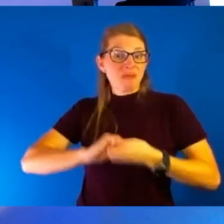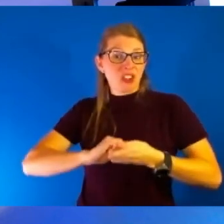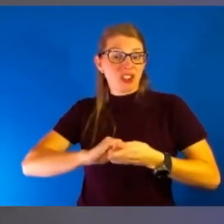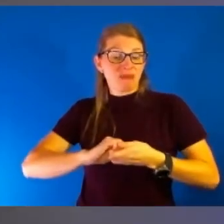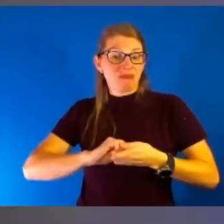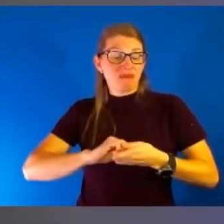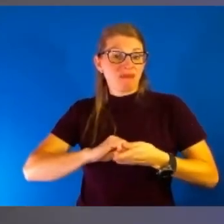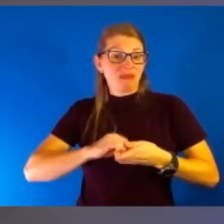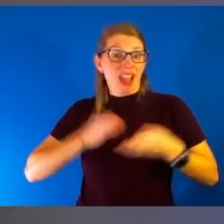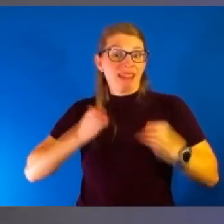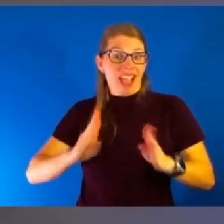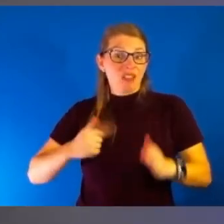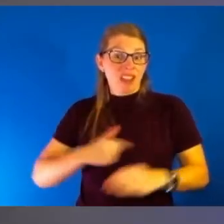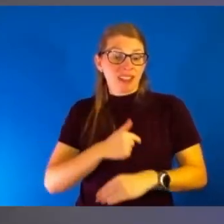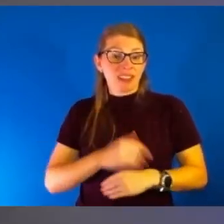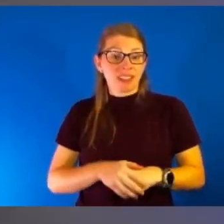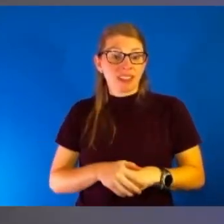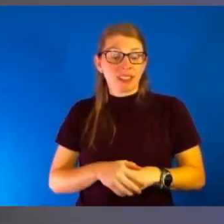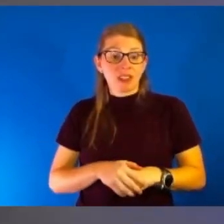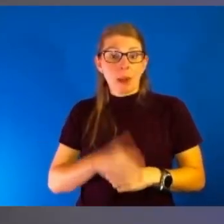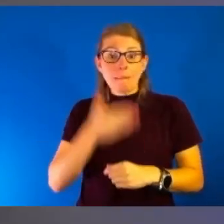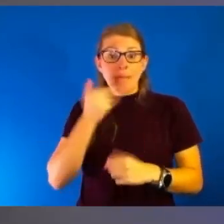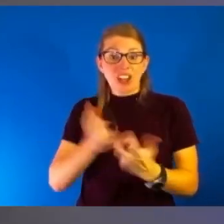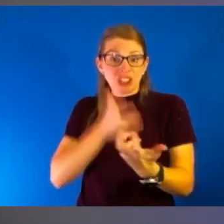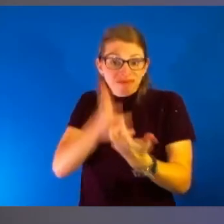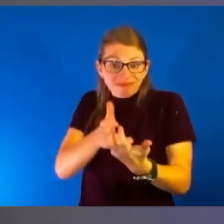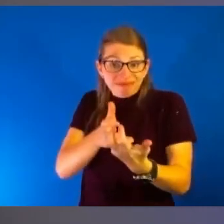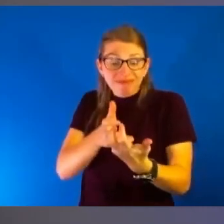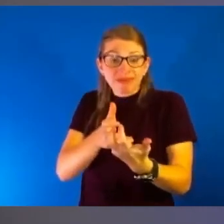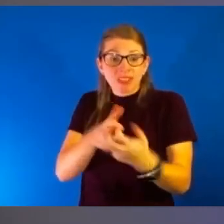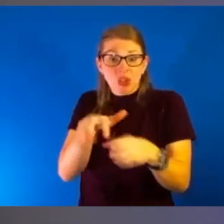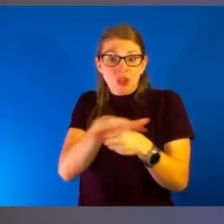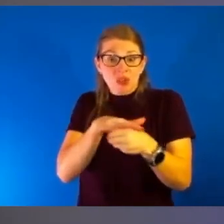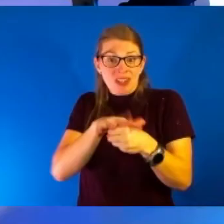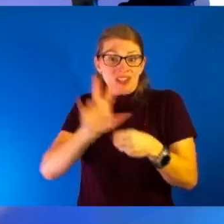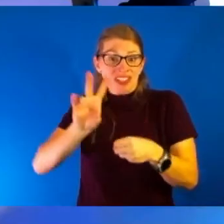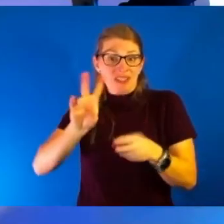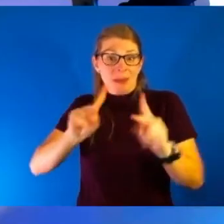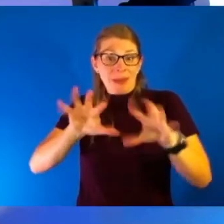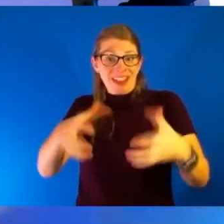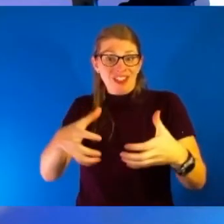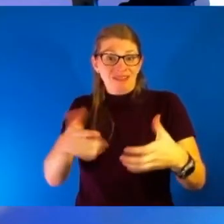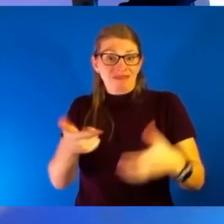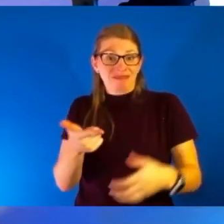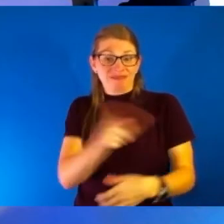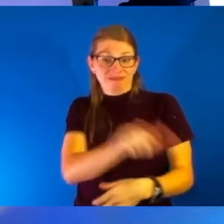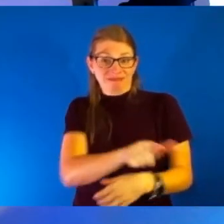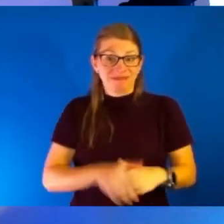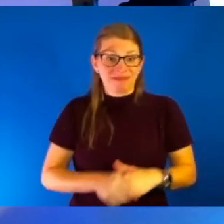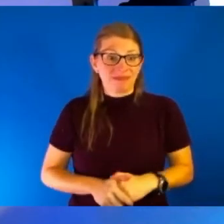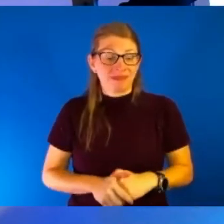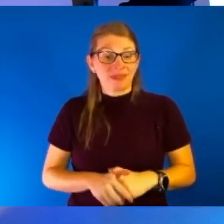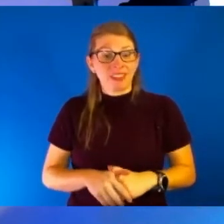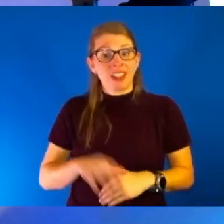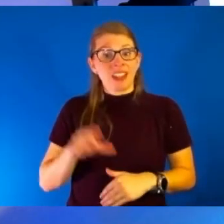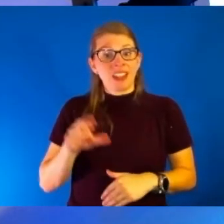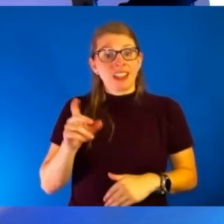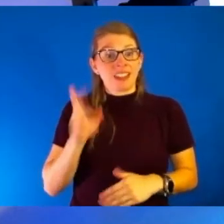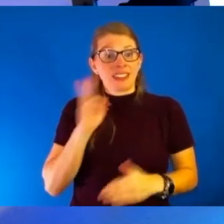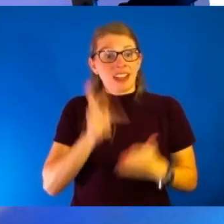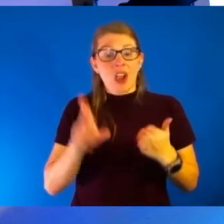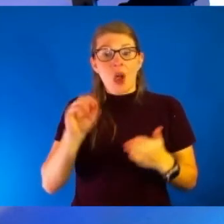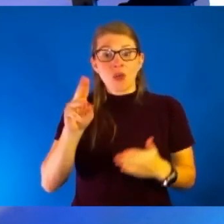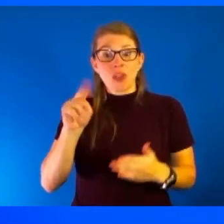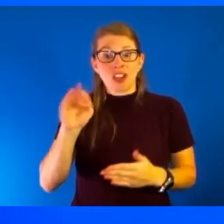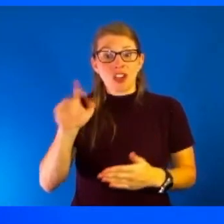to better serve the population of Region 7. So I will cede to you. Secretary O'Connell. Wonderful. Thank you. And